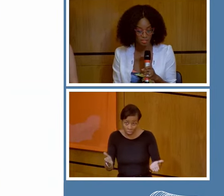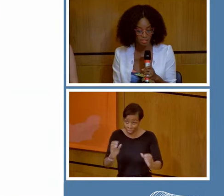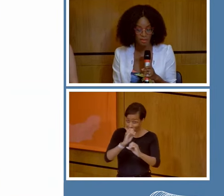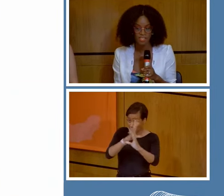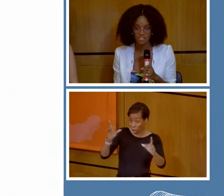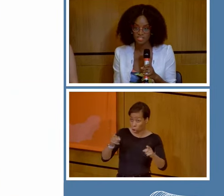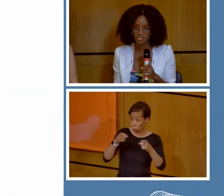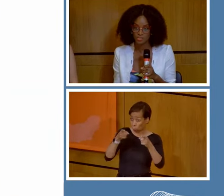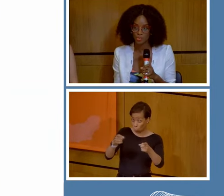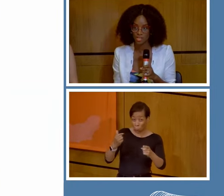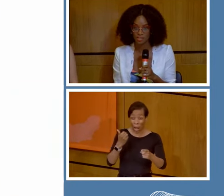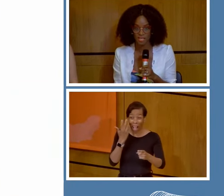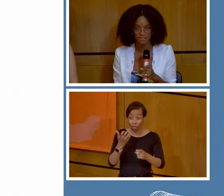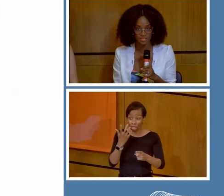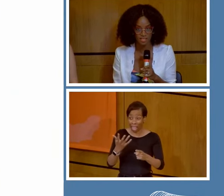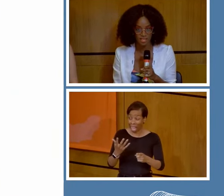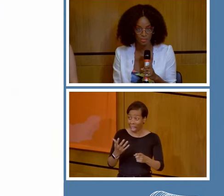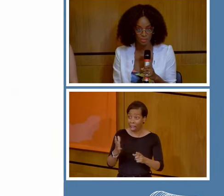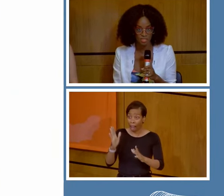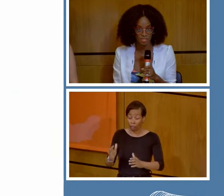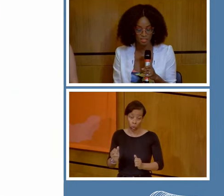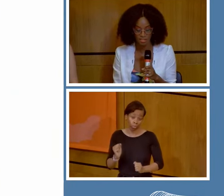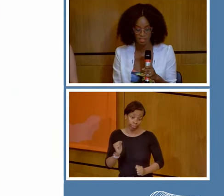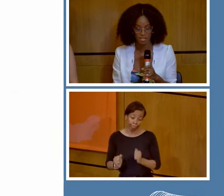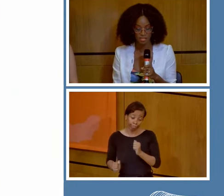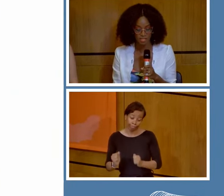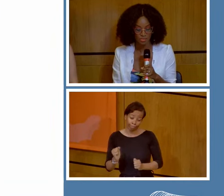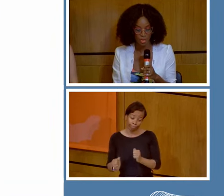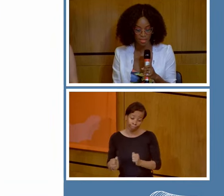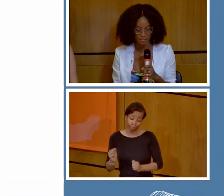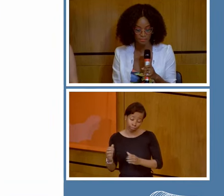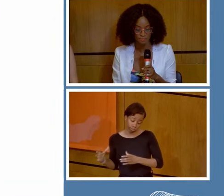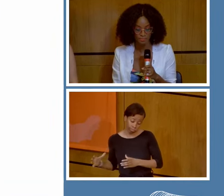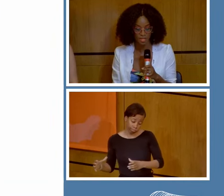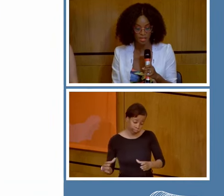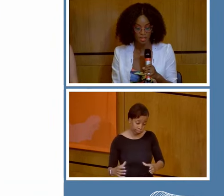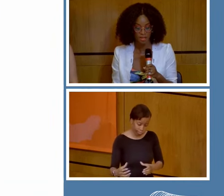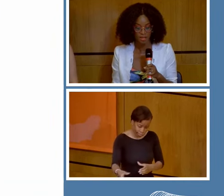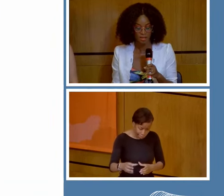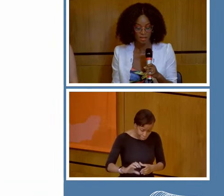water. Imagine this is your child having to collect water in this way.